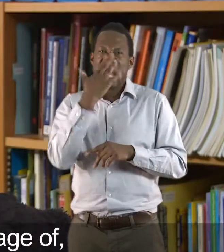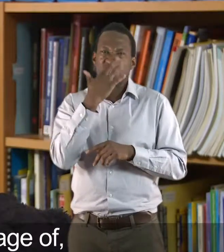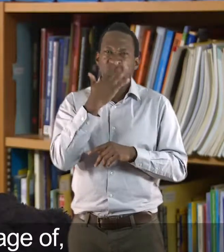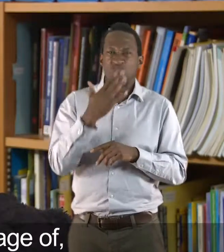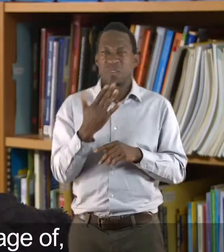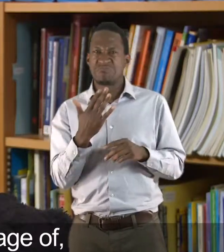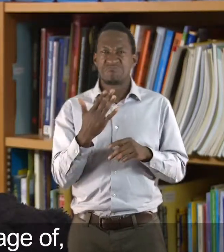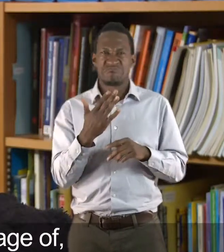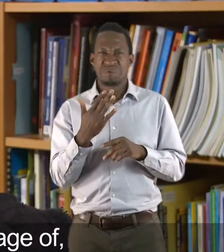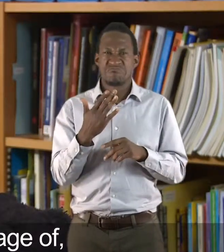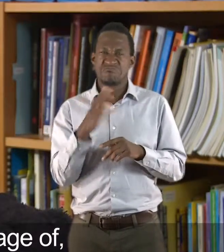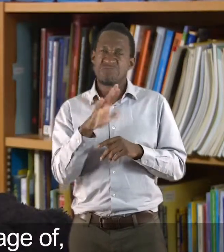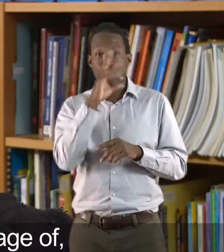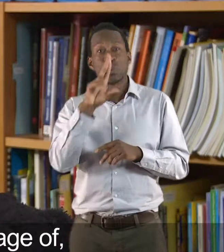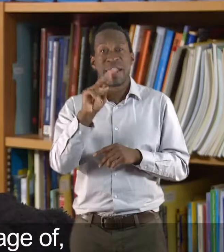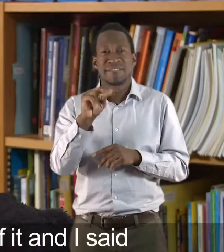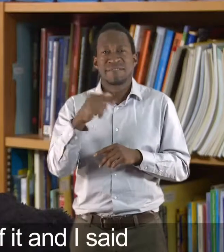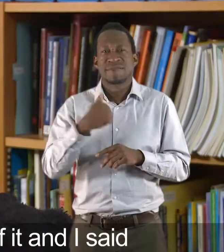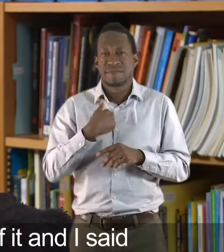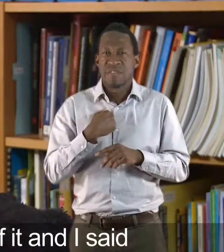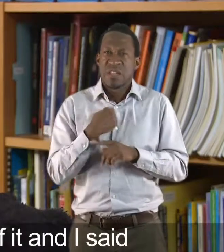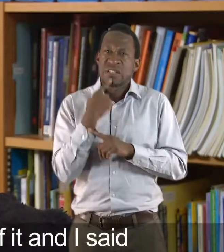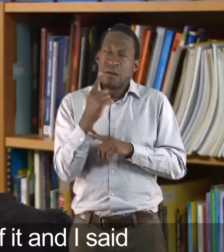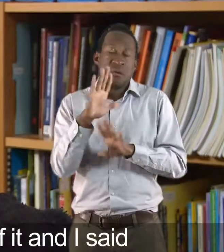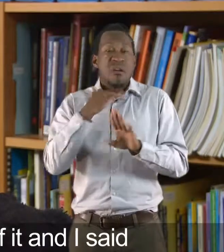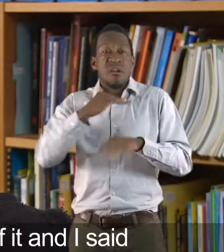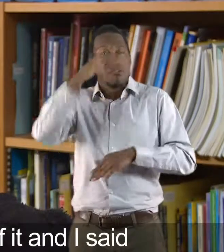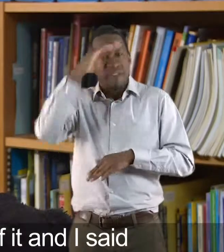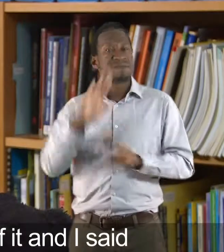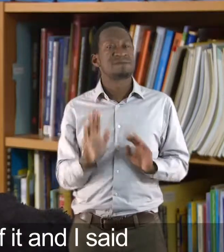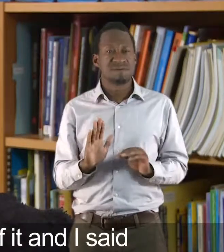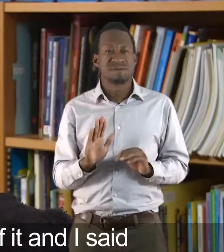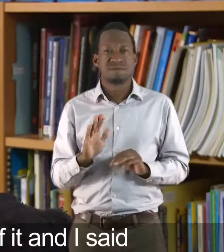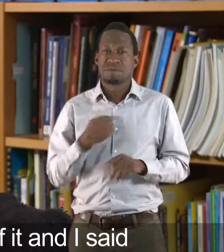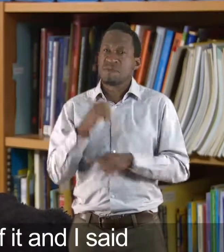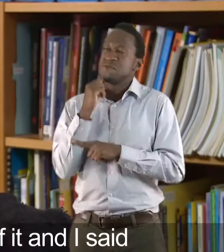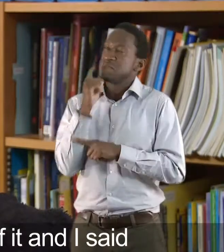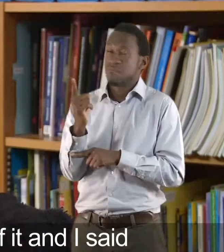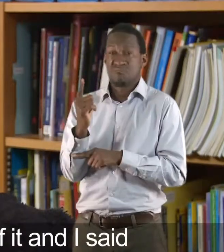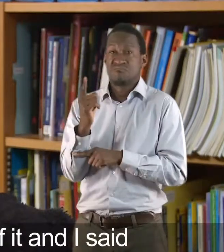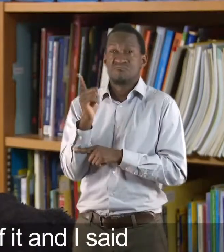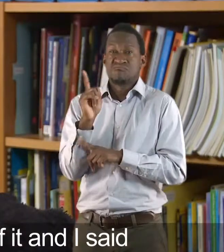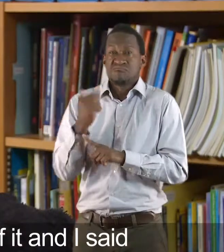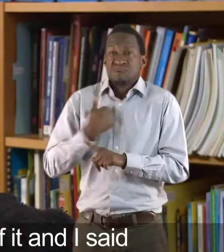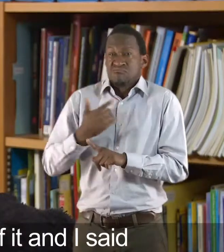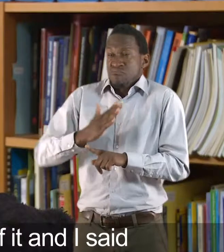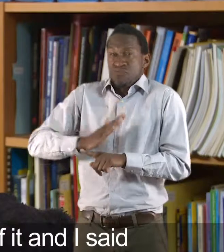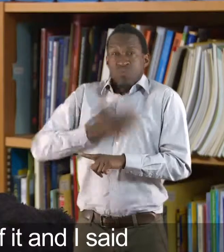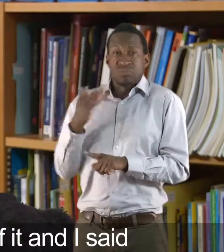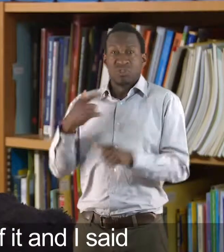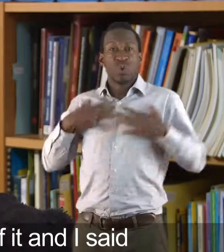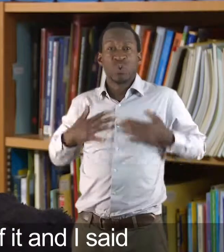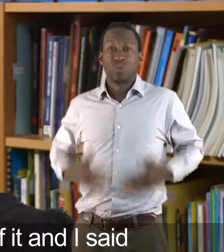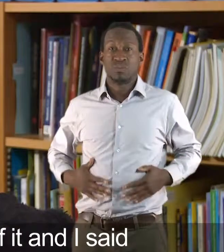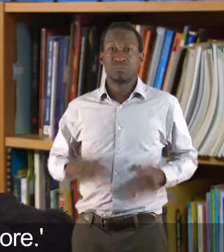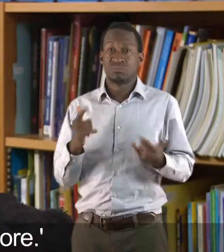of... I think I might have been about 12, when I really just had enough of this. And I said, I don't want to use the